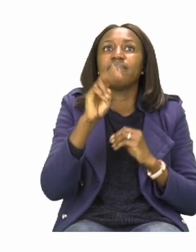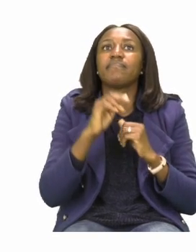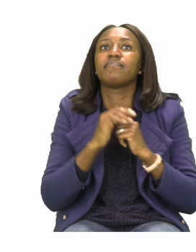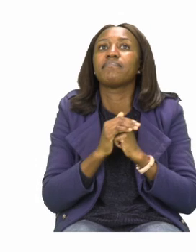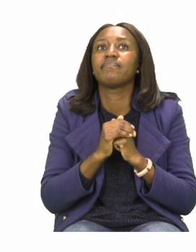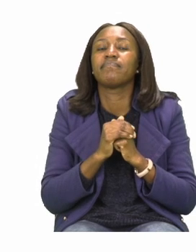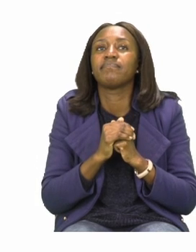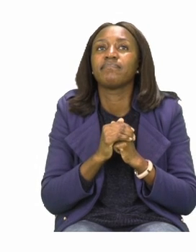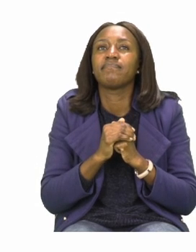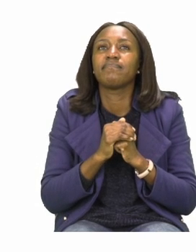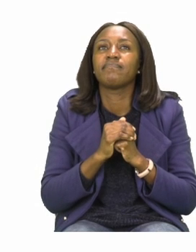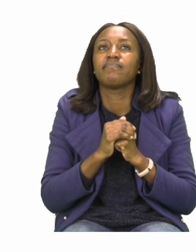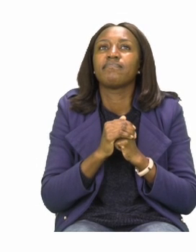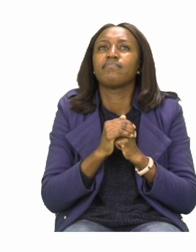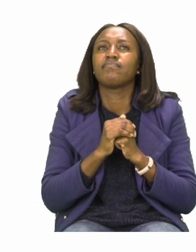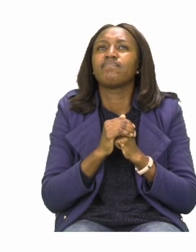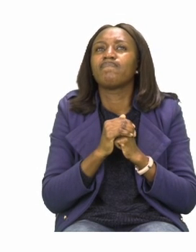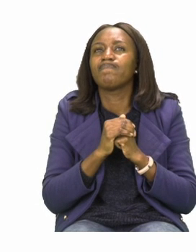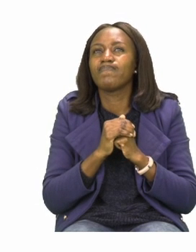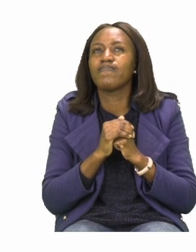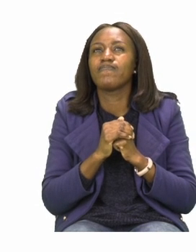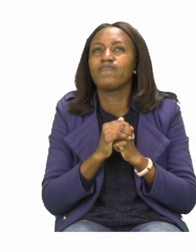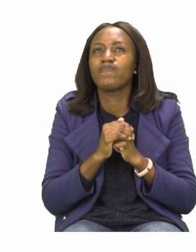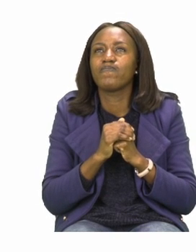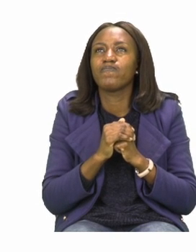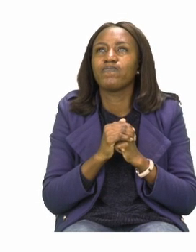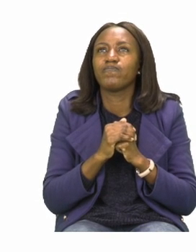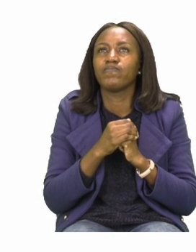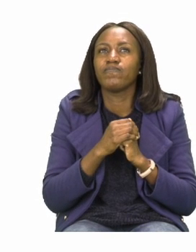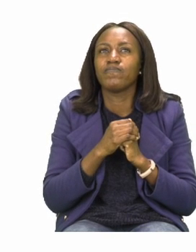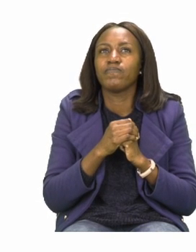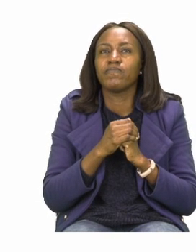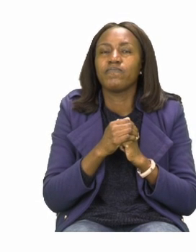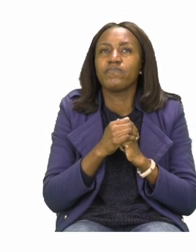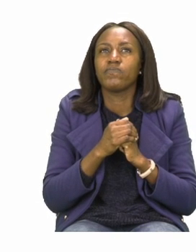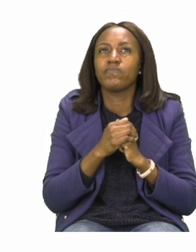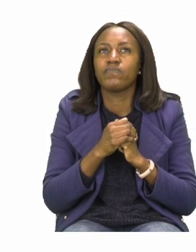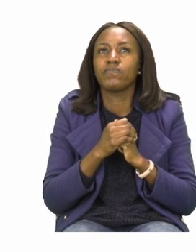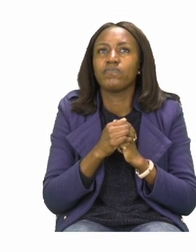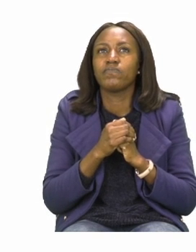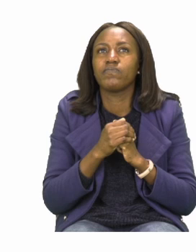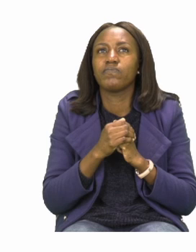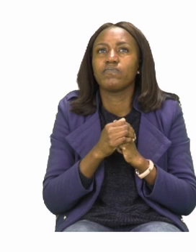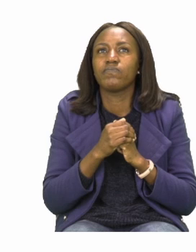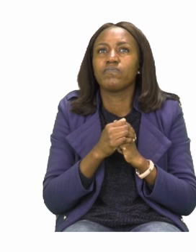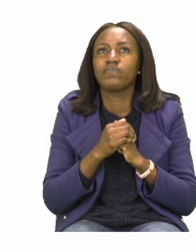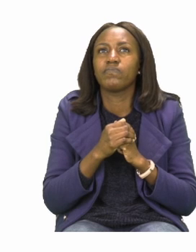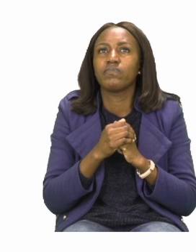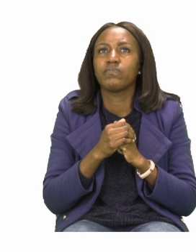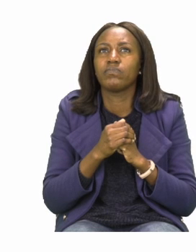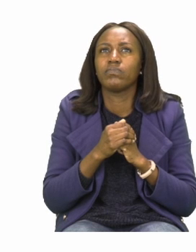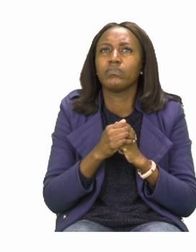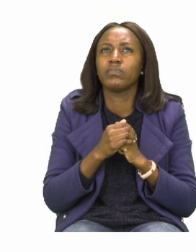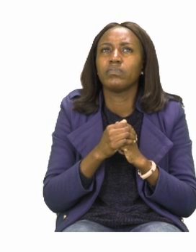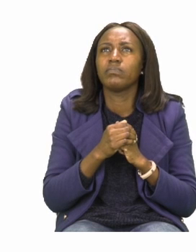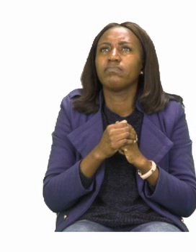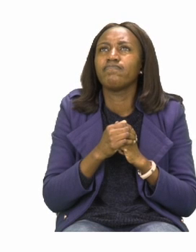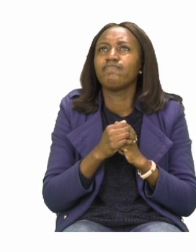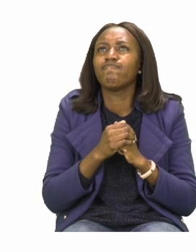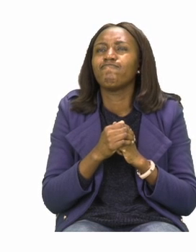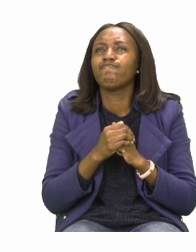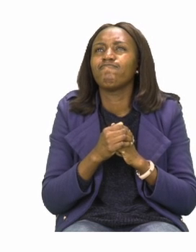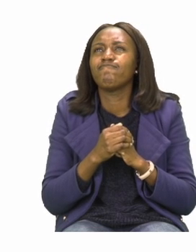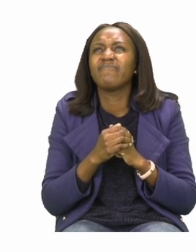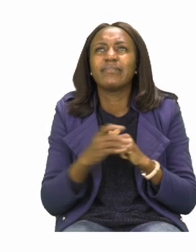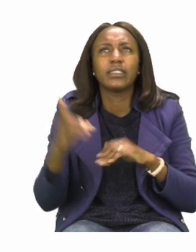Number two says, answer all the questions based on the information above. A says,